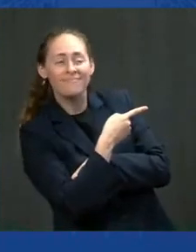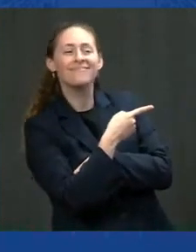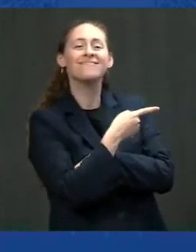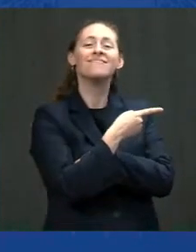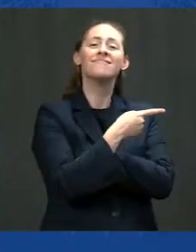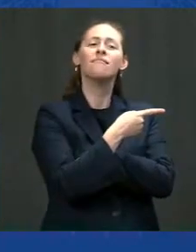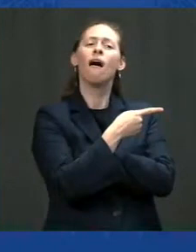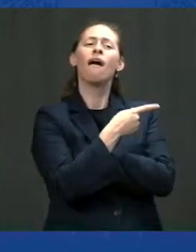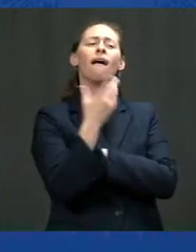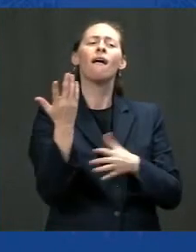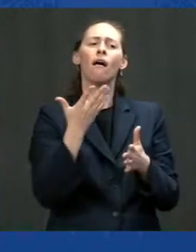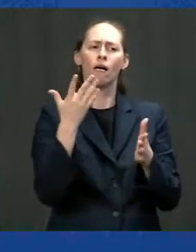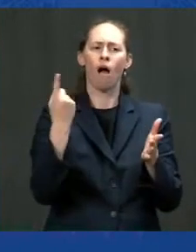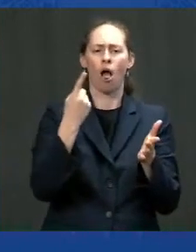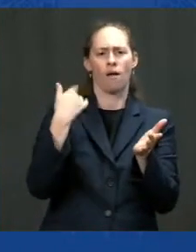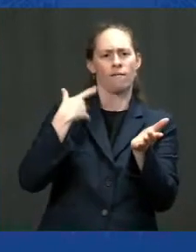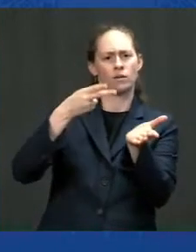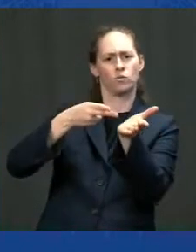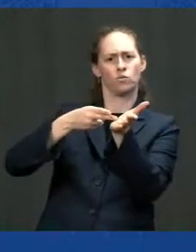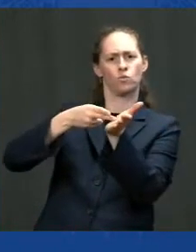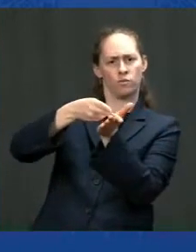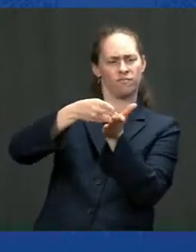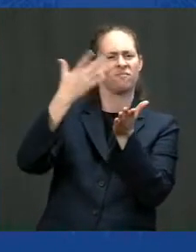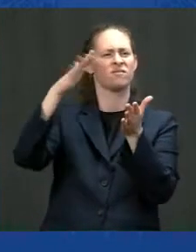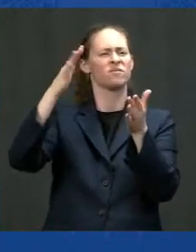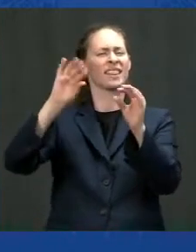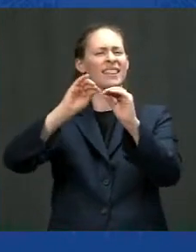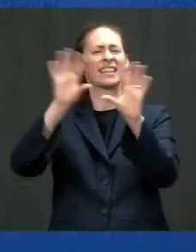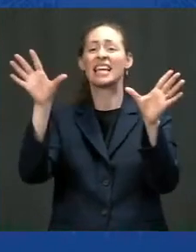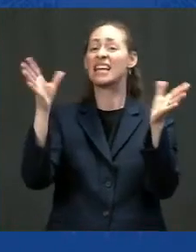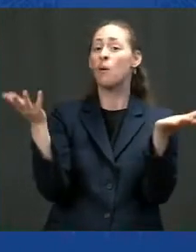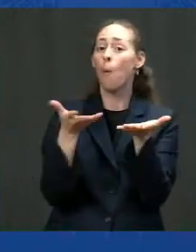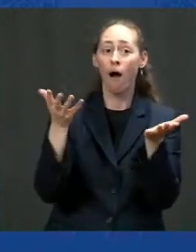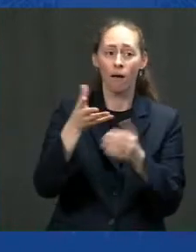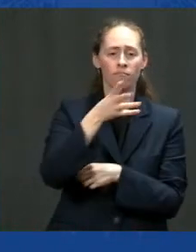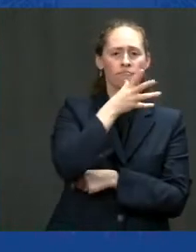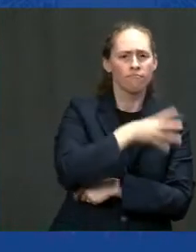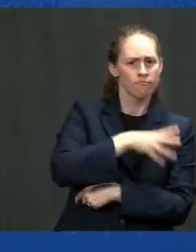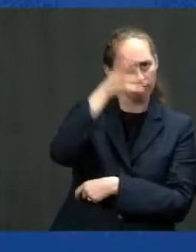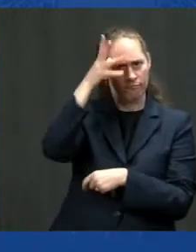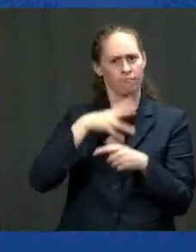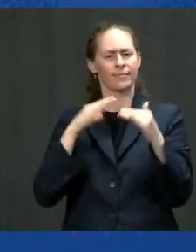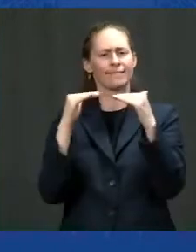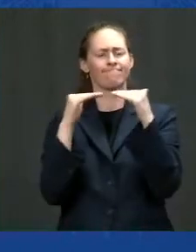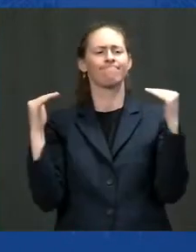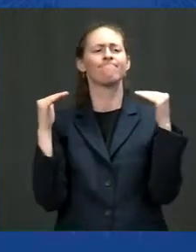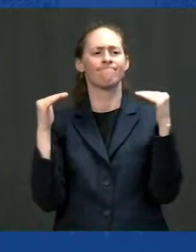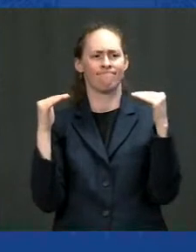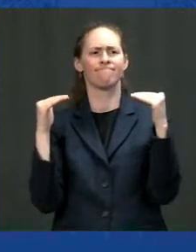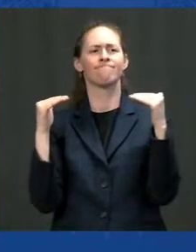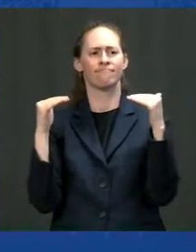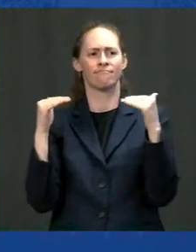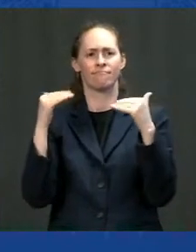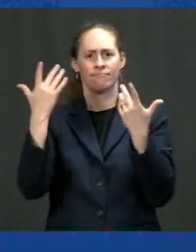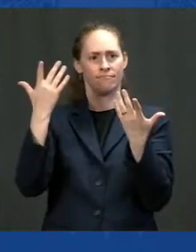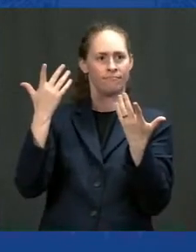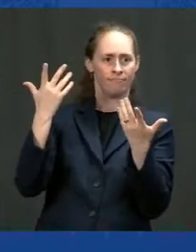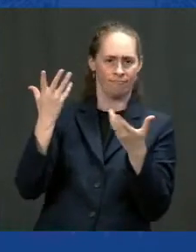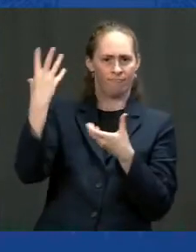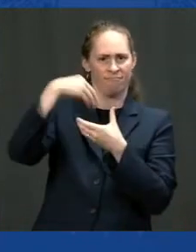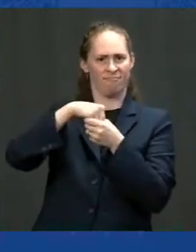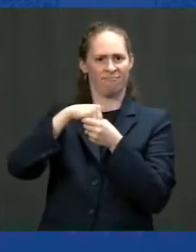hold these truths to be self-evident, that all men and women are created equal, endowed by their creating with certain inalienable rights,